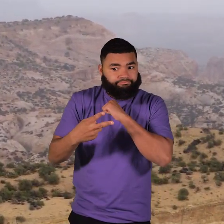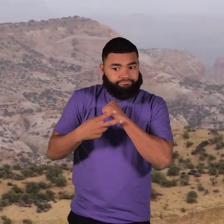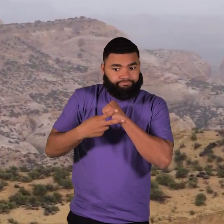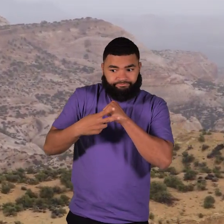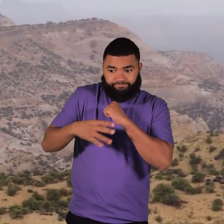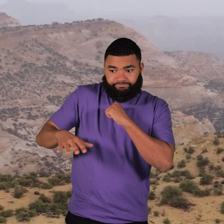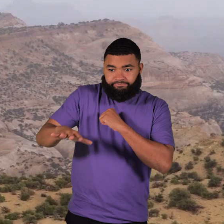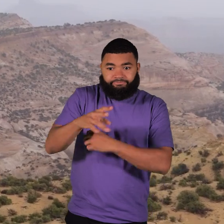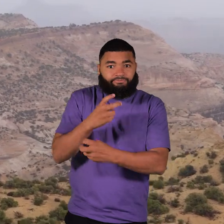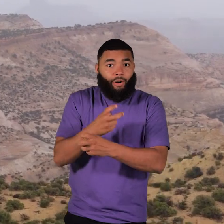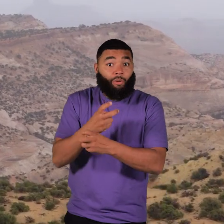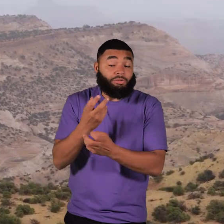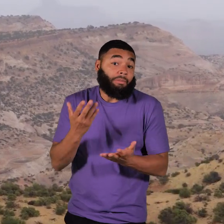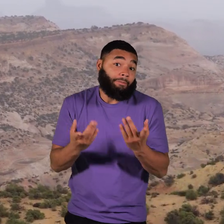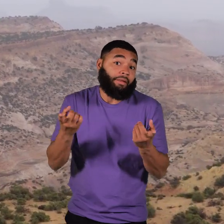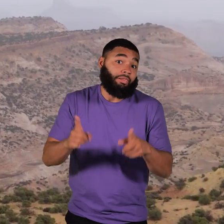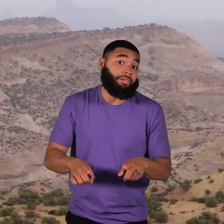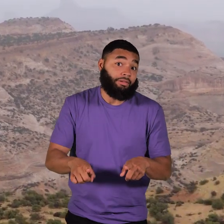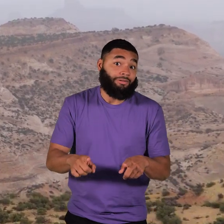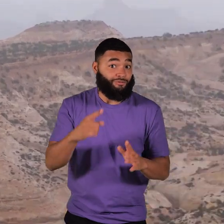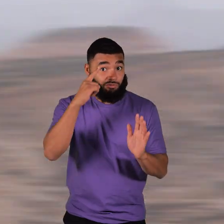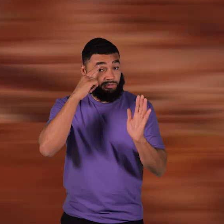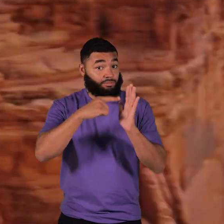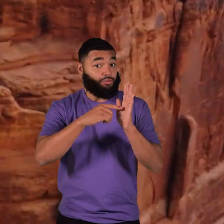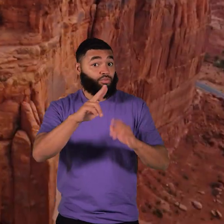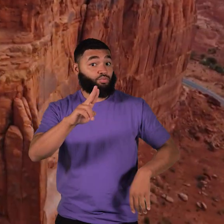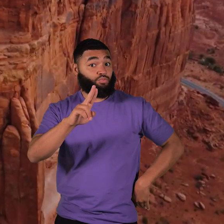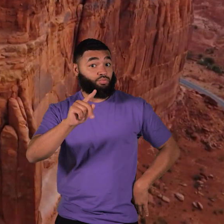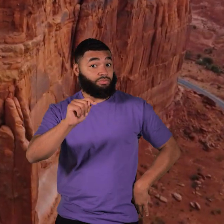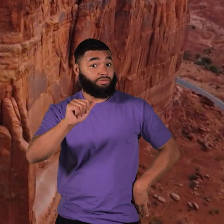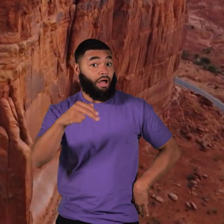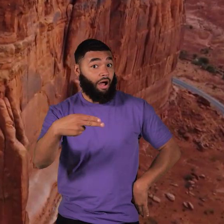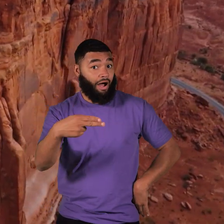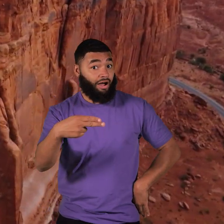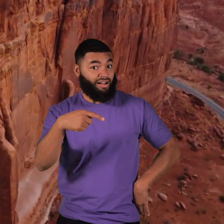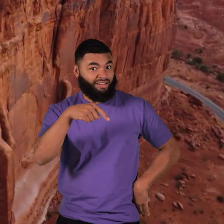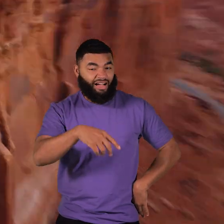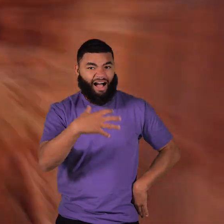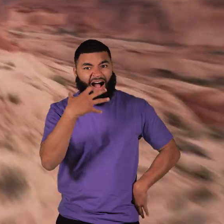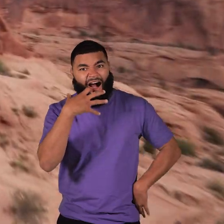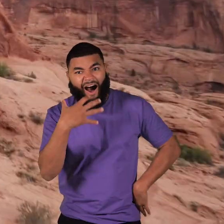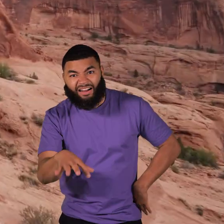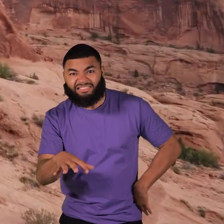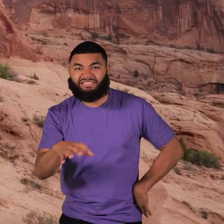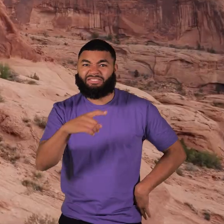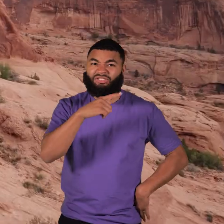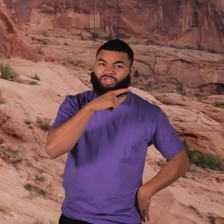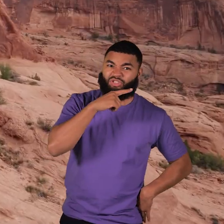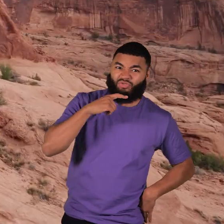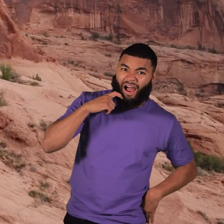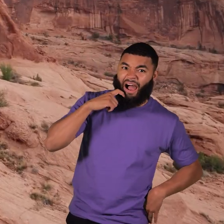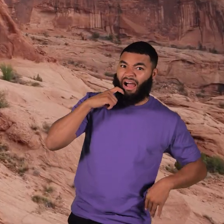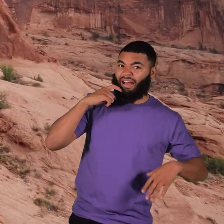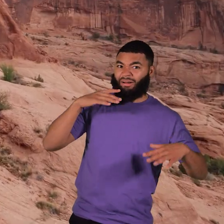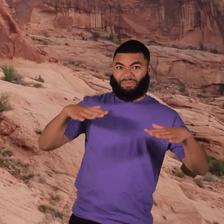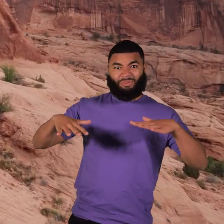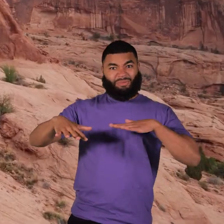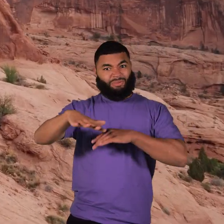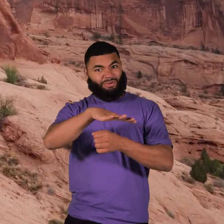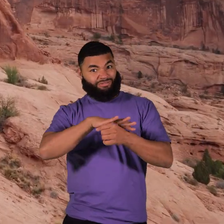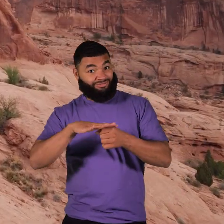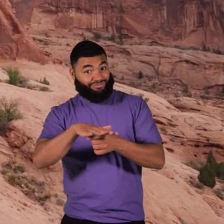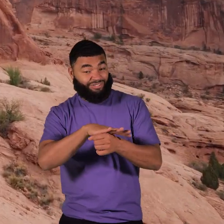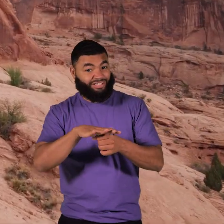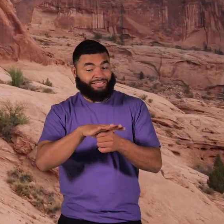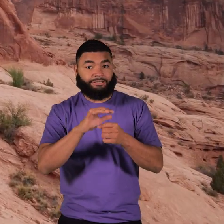a better preserver of fossils than other areas. Utah is a good example. The hot, dry, arid